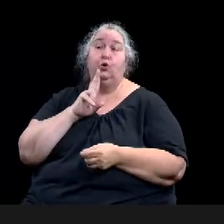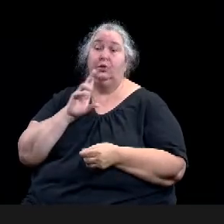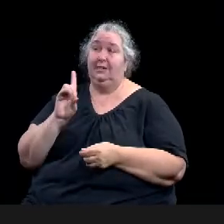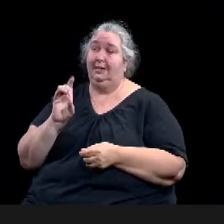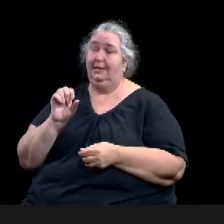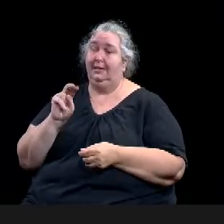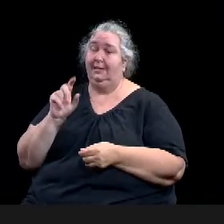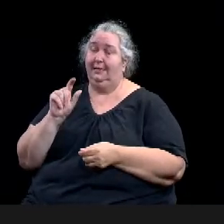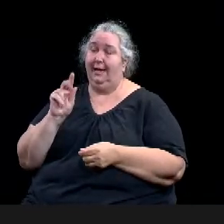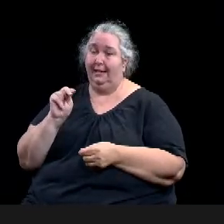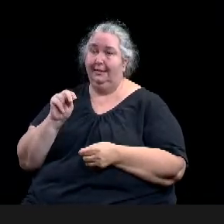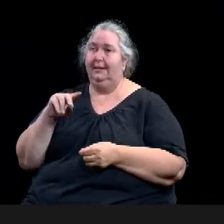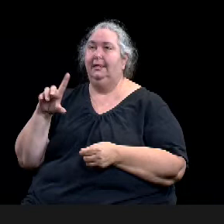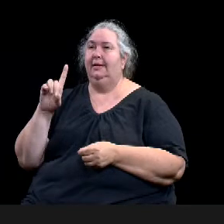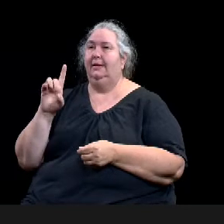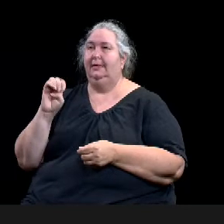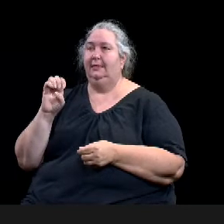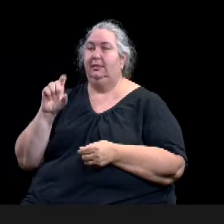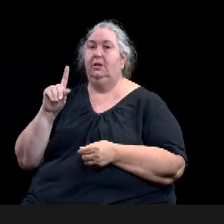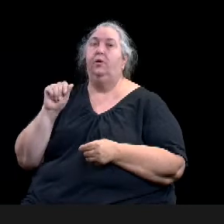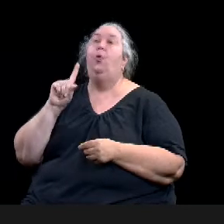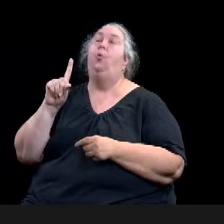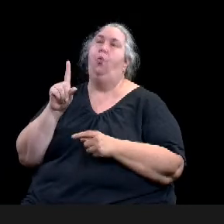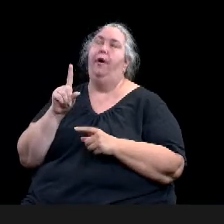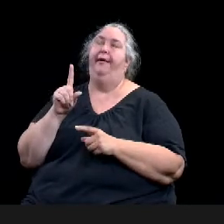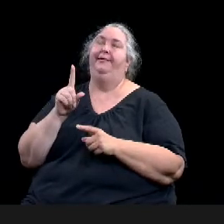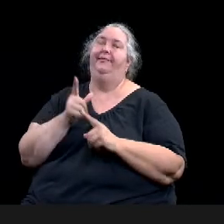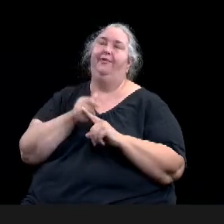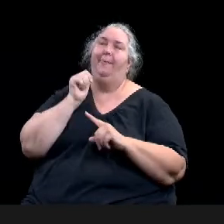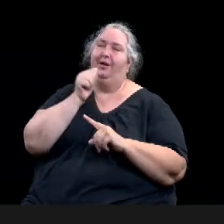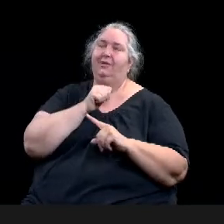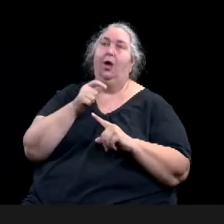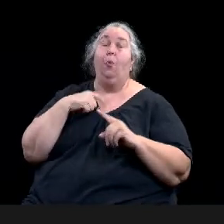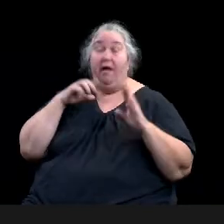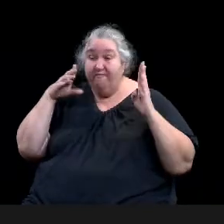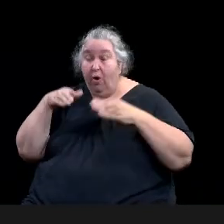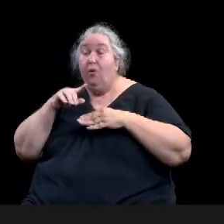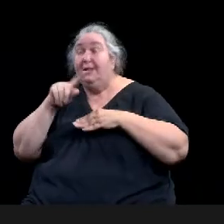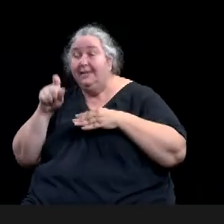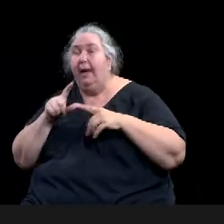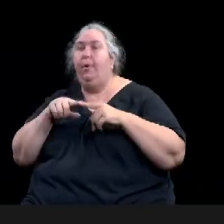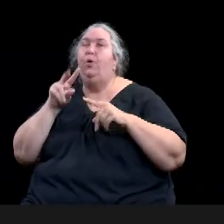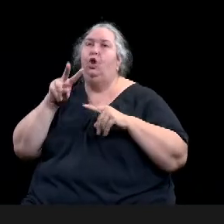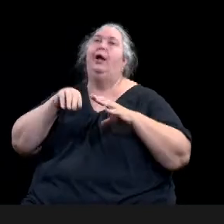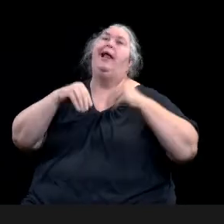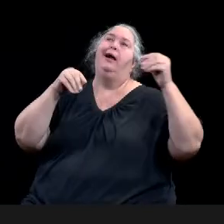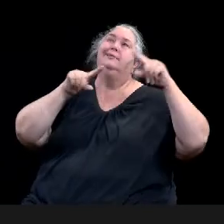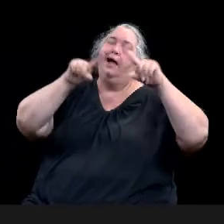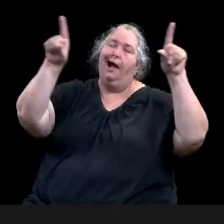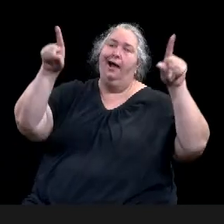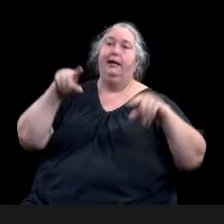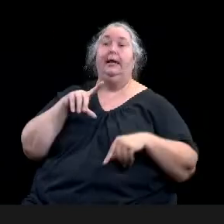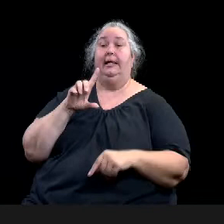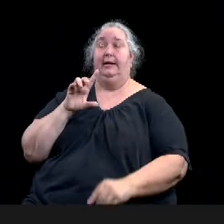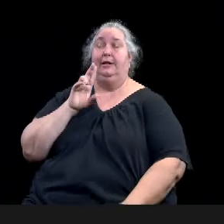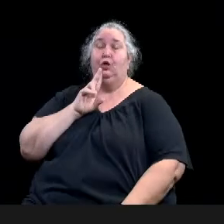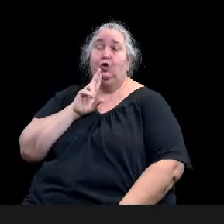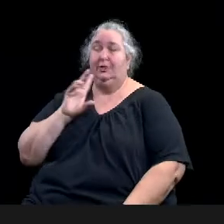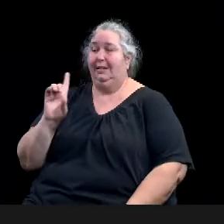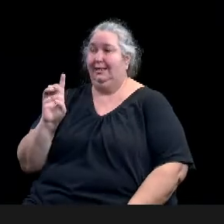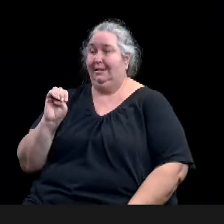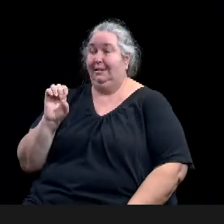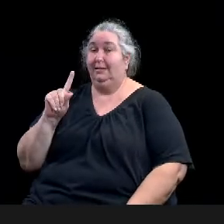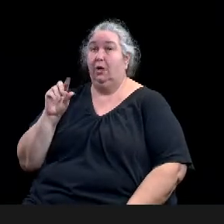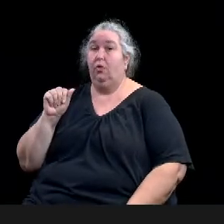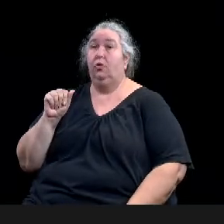Houston and DeSoto requiring a 100% match, um, Denton only 25%, and then Arizona at 0%